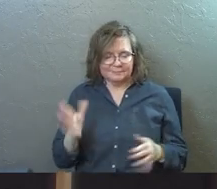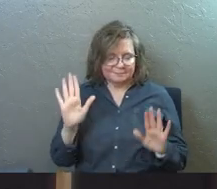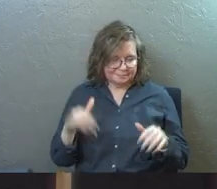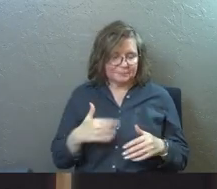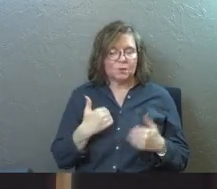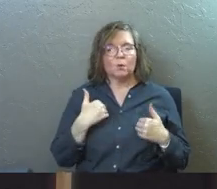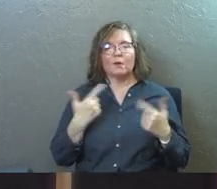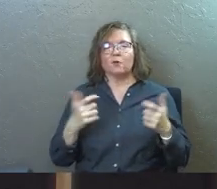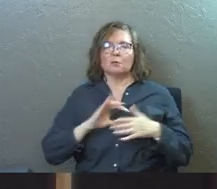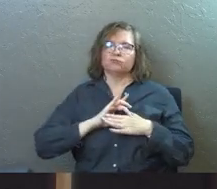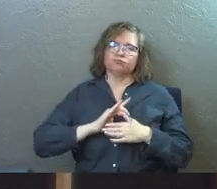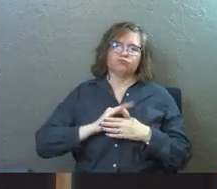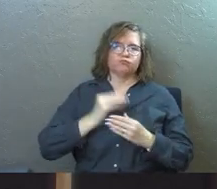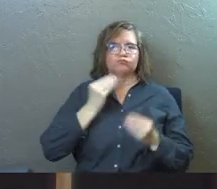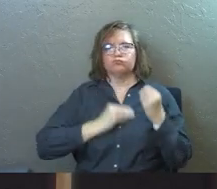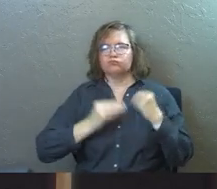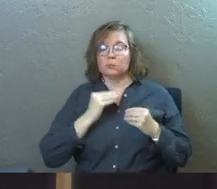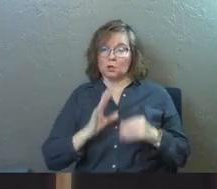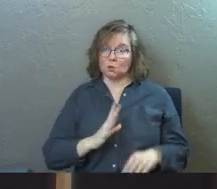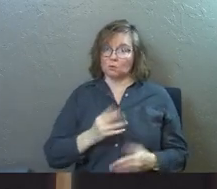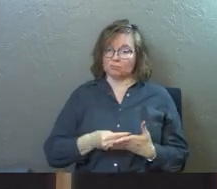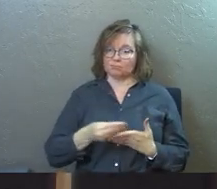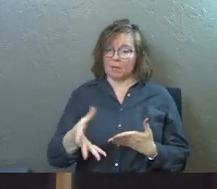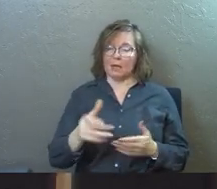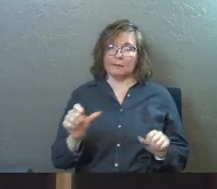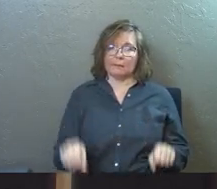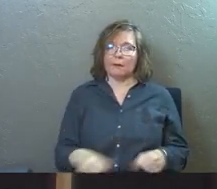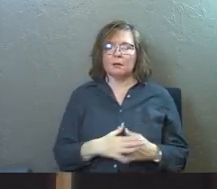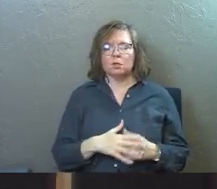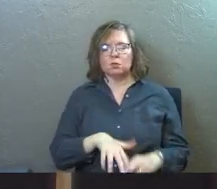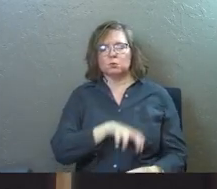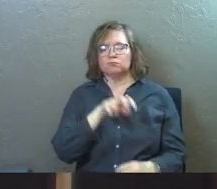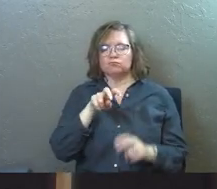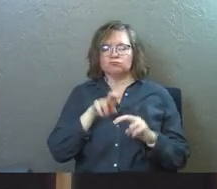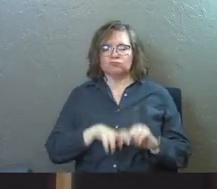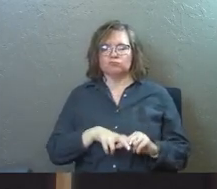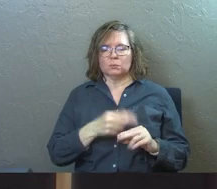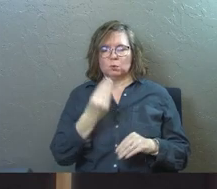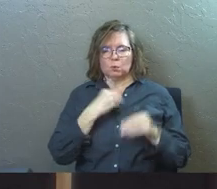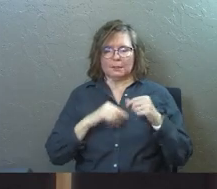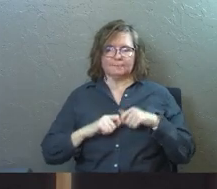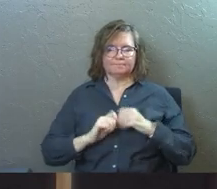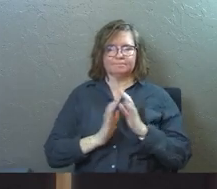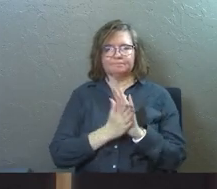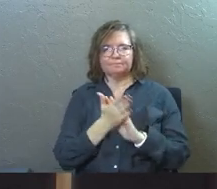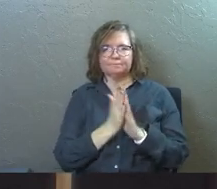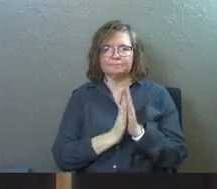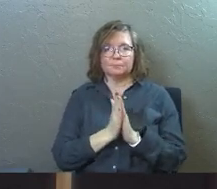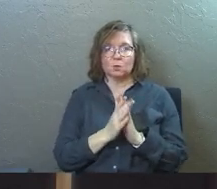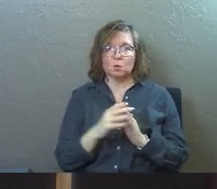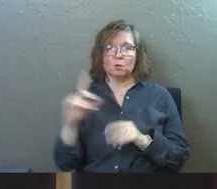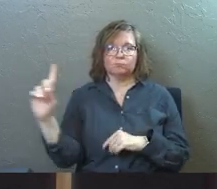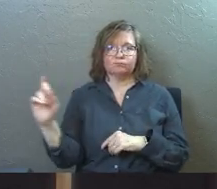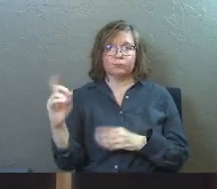So you have this great steak dinner and you can afford this dinner and you sit down to eat the steak dinner. You have a waiter come servant